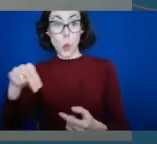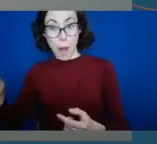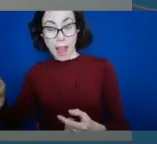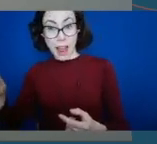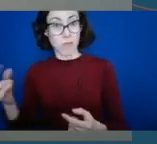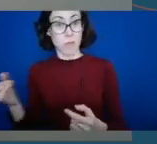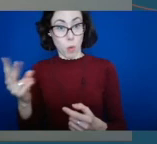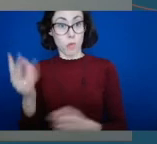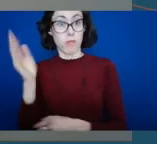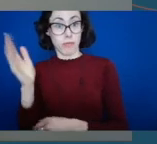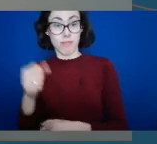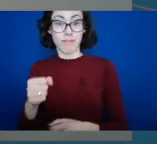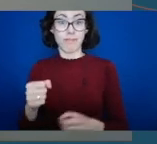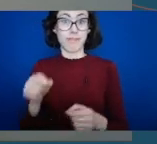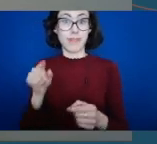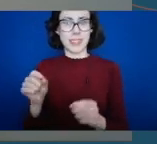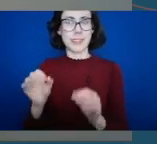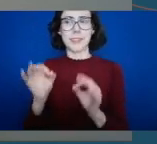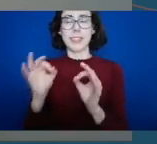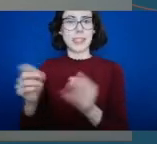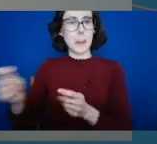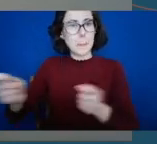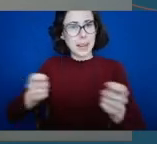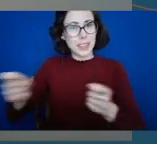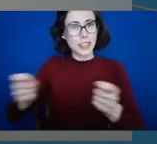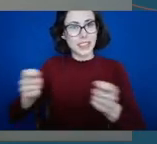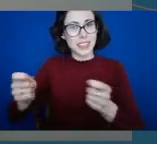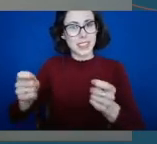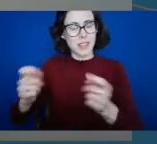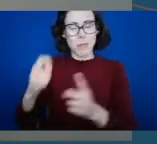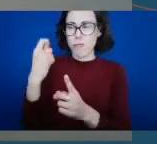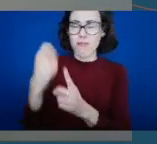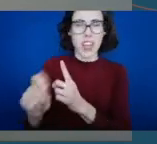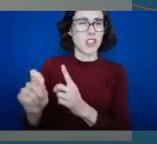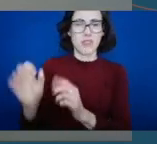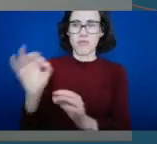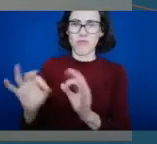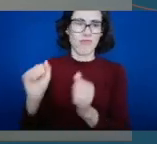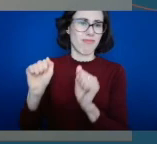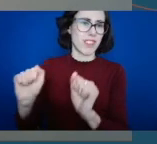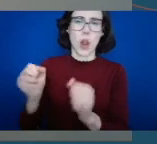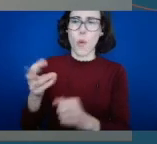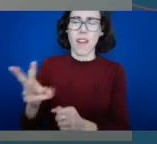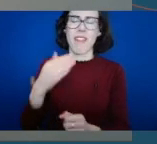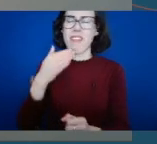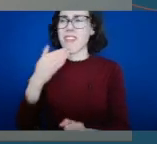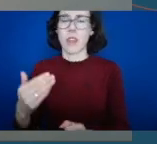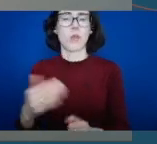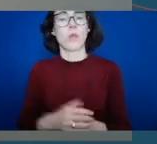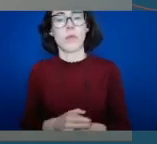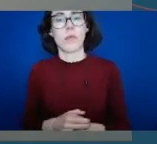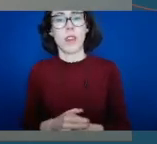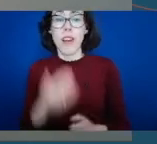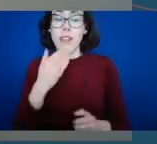the ship with such professionalism and such style. And we'd like to thank you very much for taking that time again, Niall and Joanne. Special thanks to our keynote